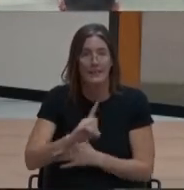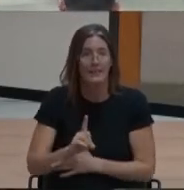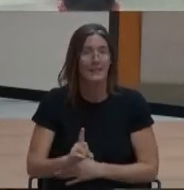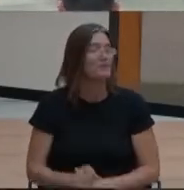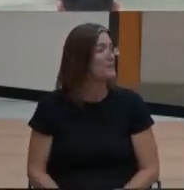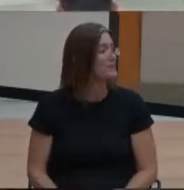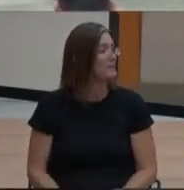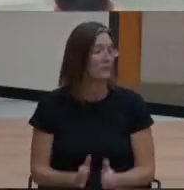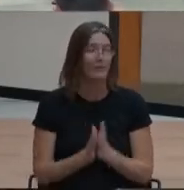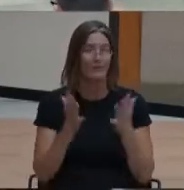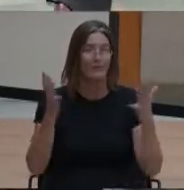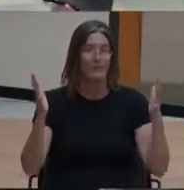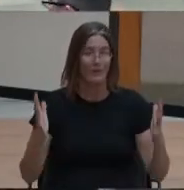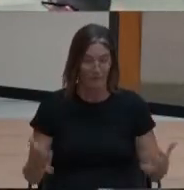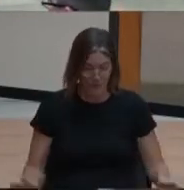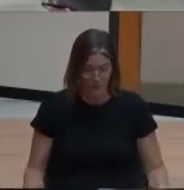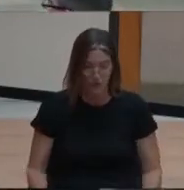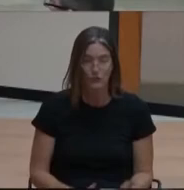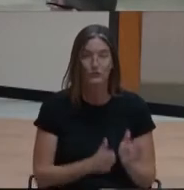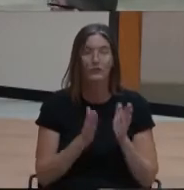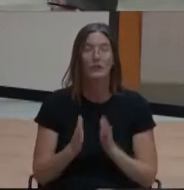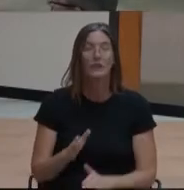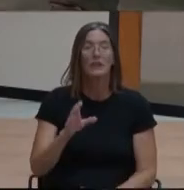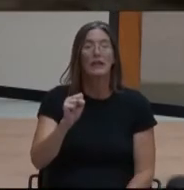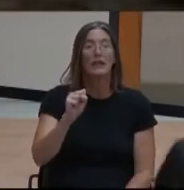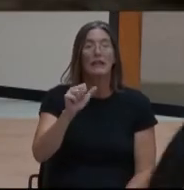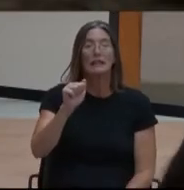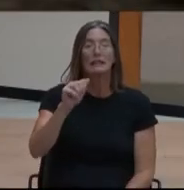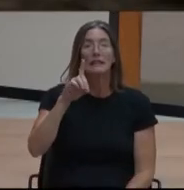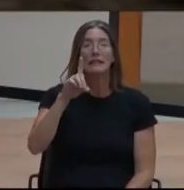From Saddleback High School, Geraldine Venta.